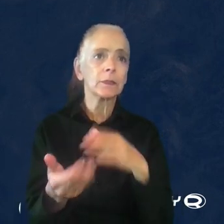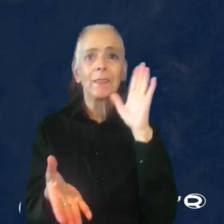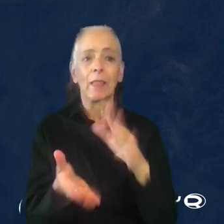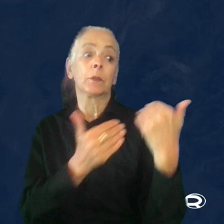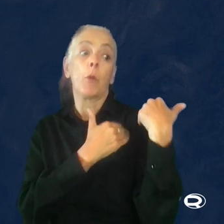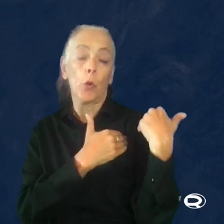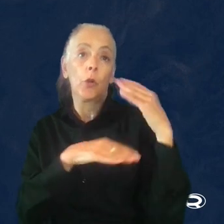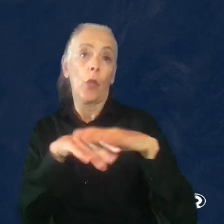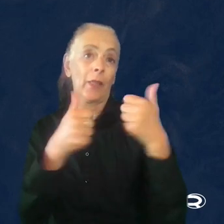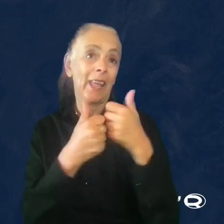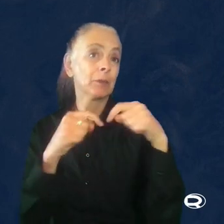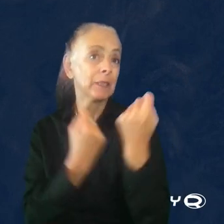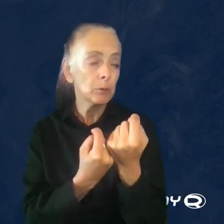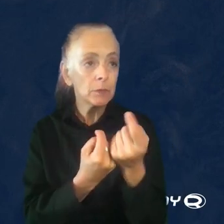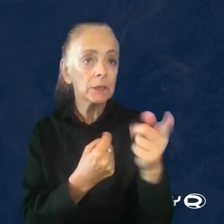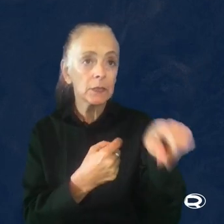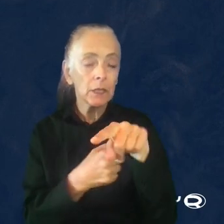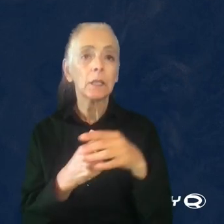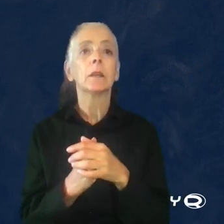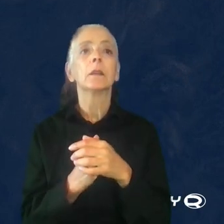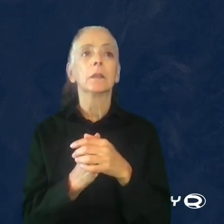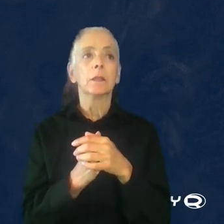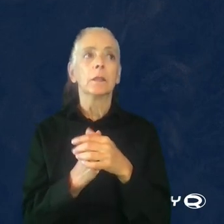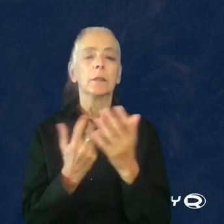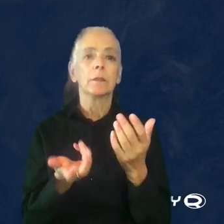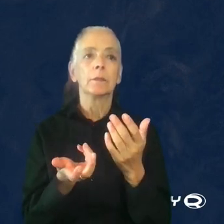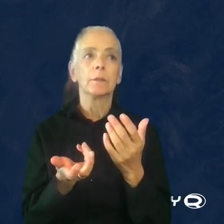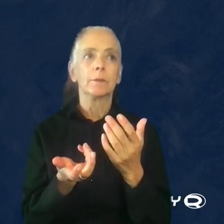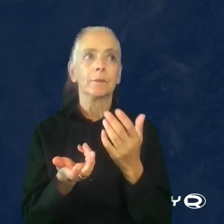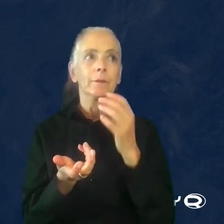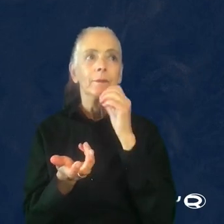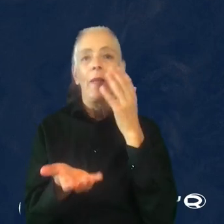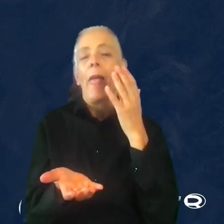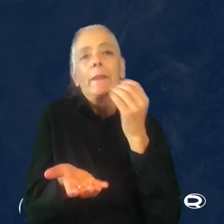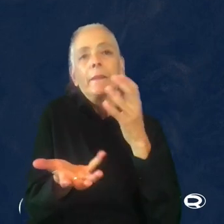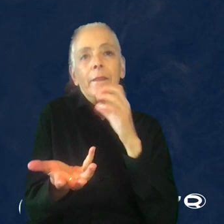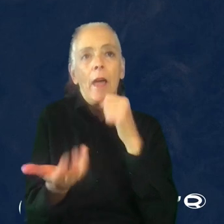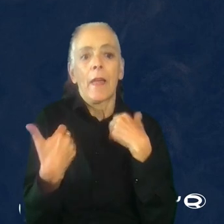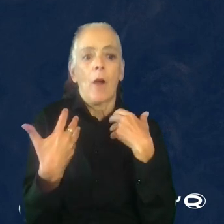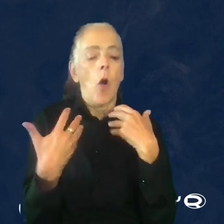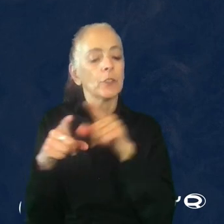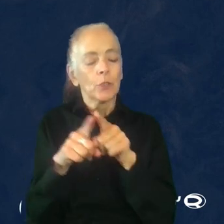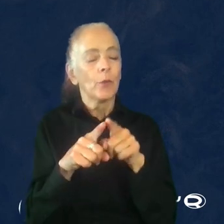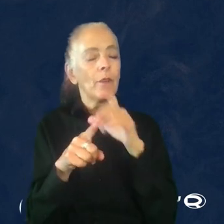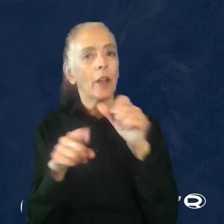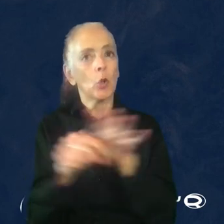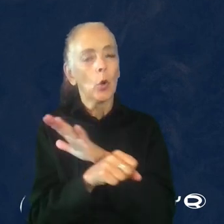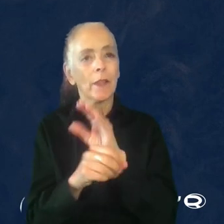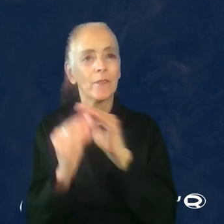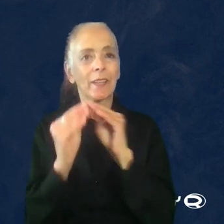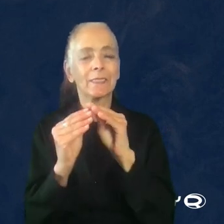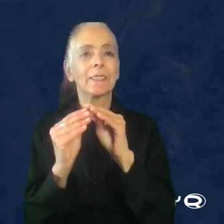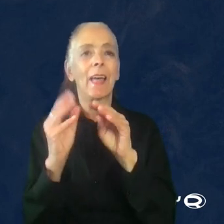burden on the game teams. And that is far due to not having totally fixed the out of sync with milestone problem. And the